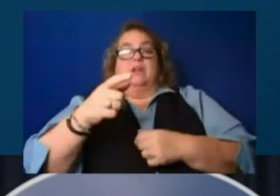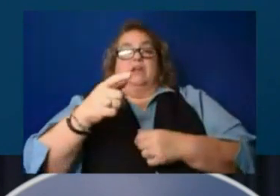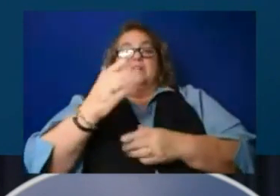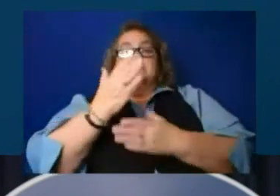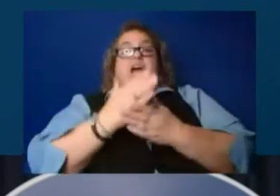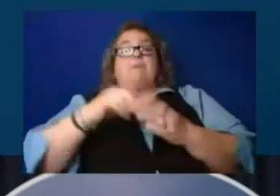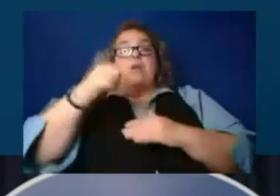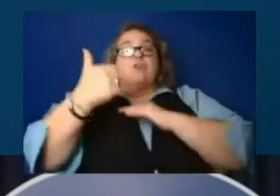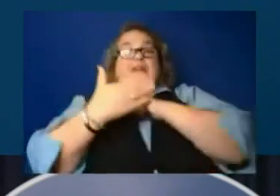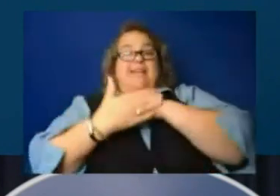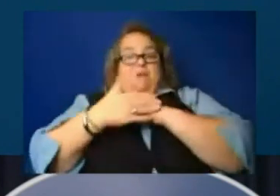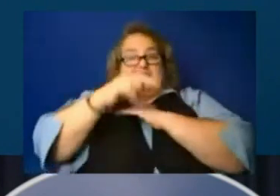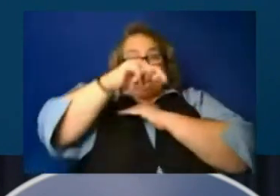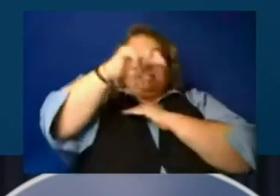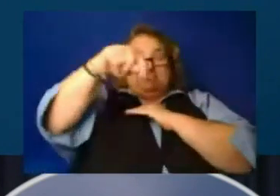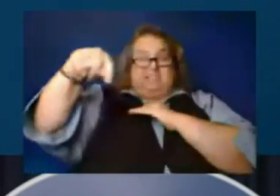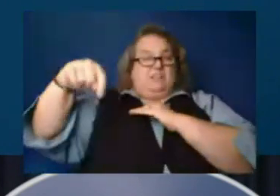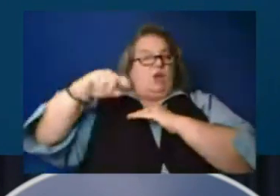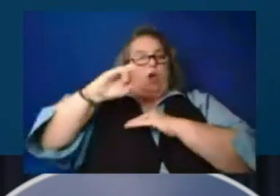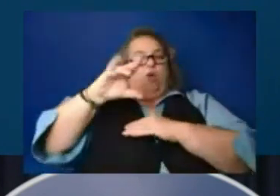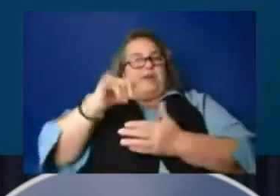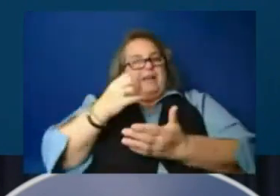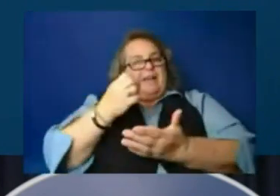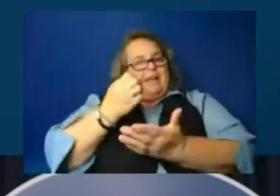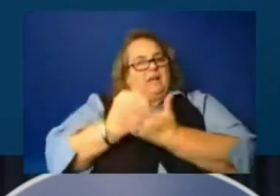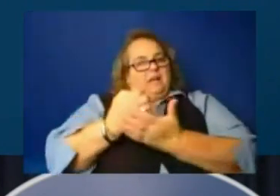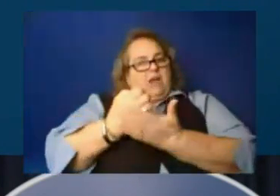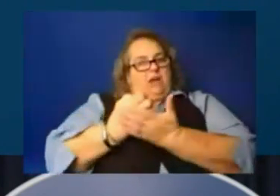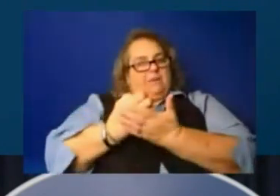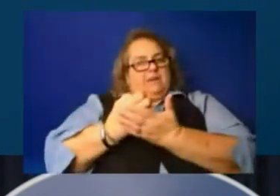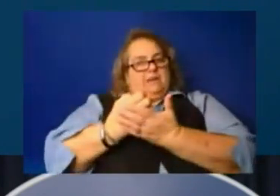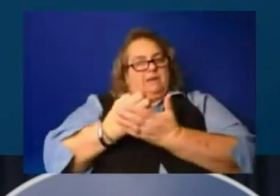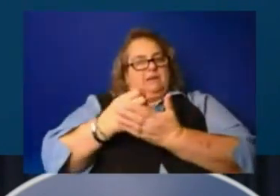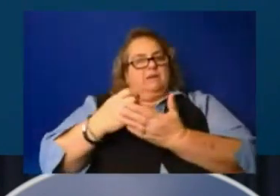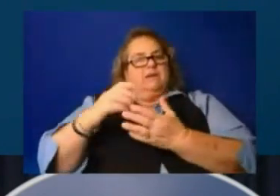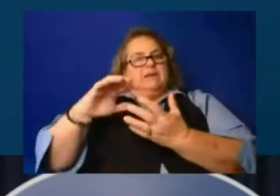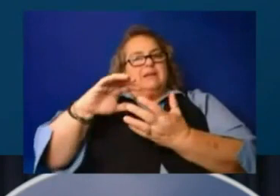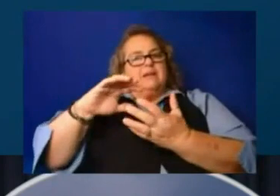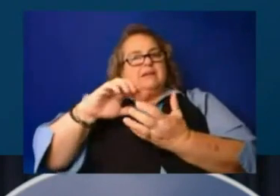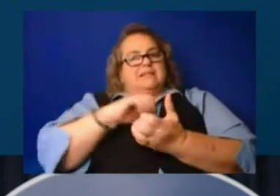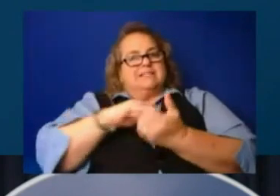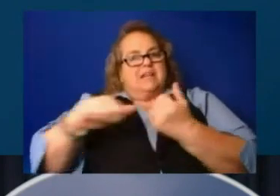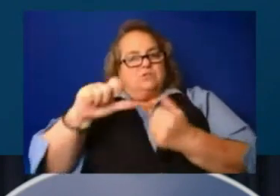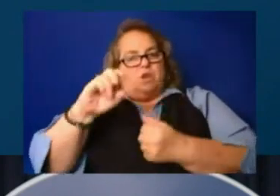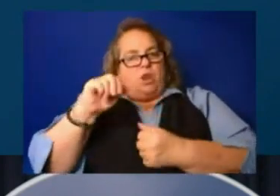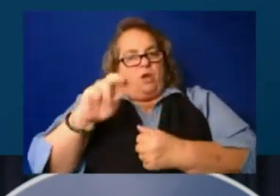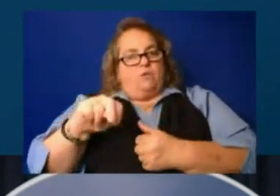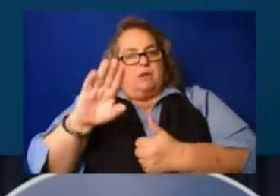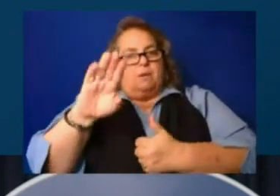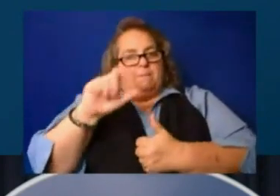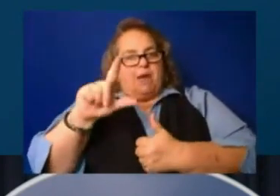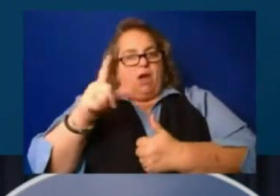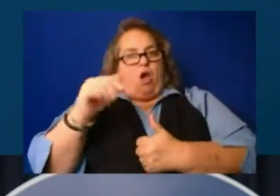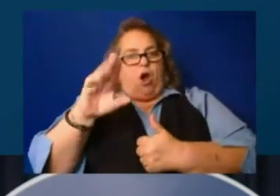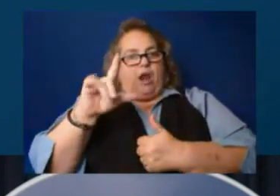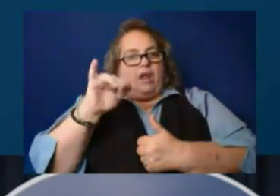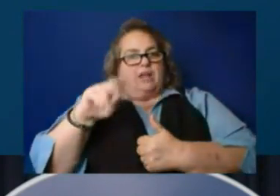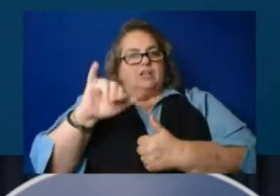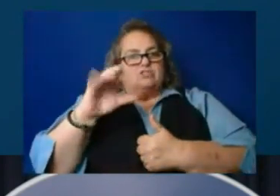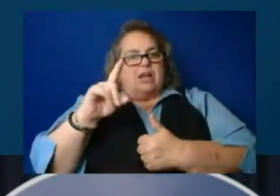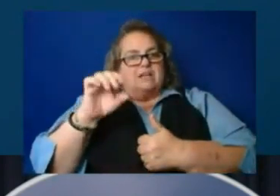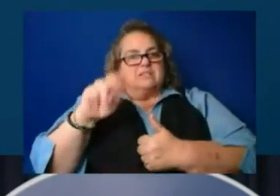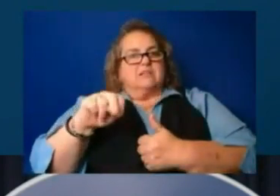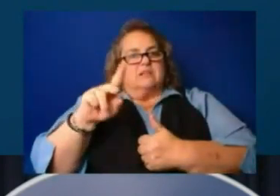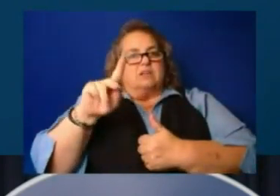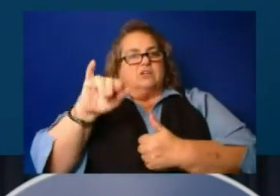injury disaster loans. So counties that can do that are Bell, Harlan, Jackson, Johnson, Knox, Laurel,